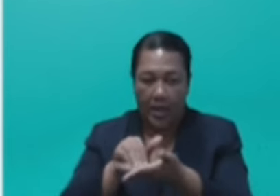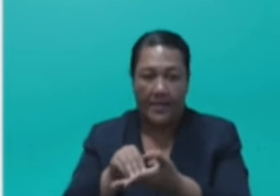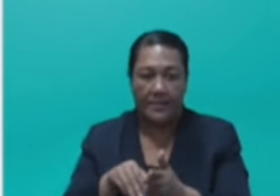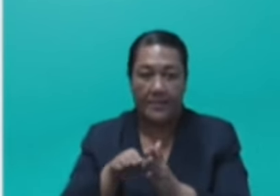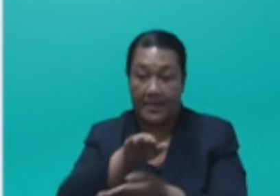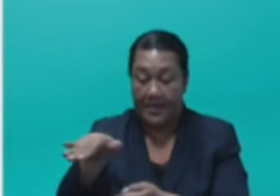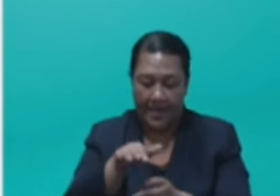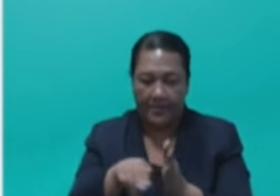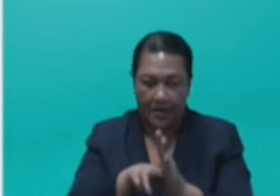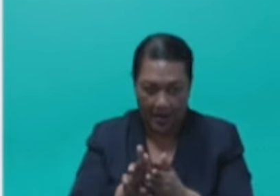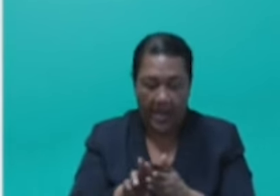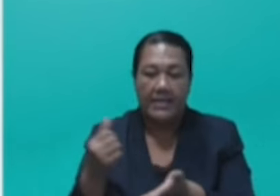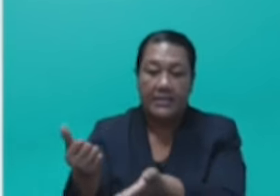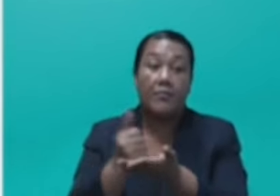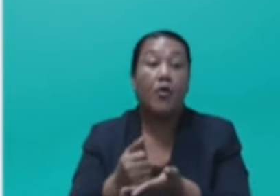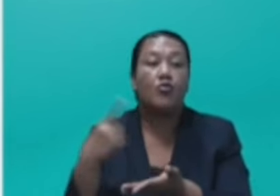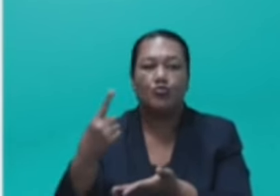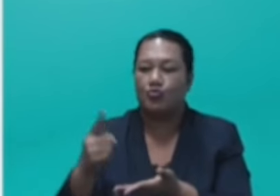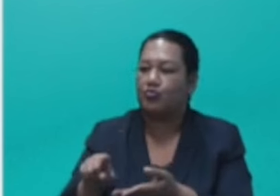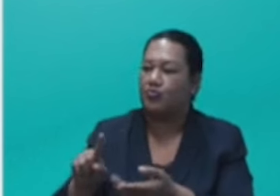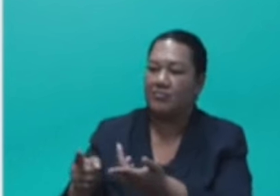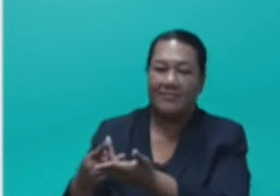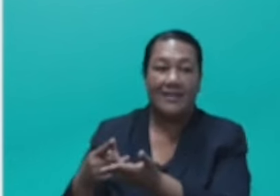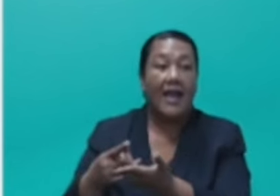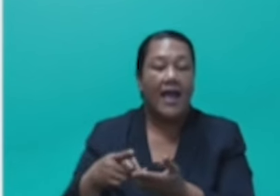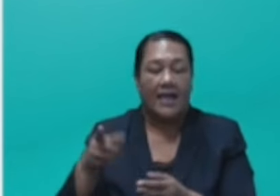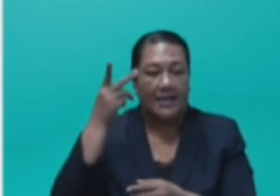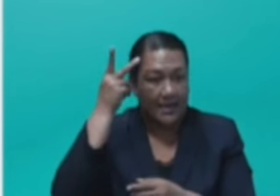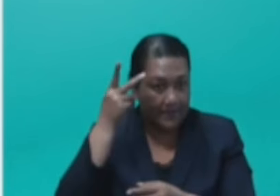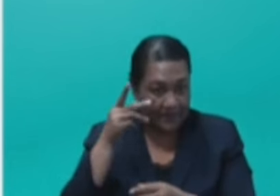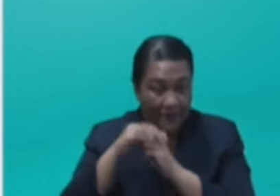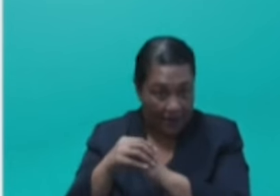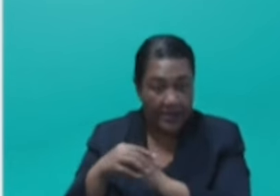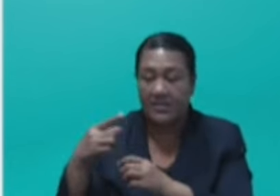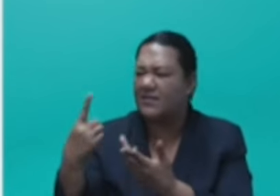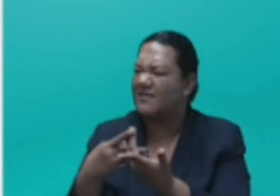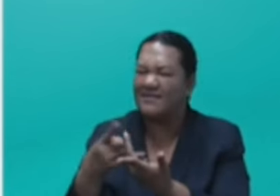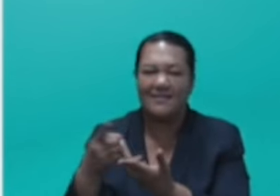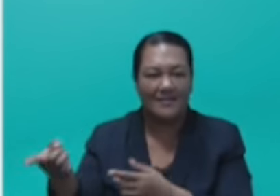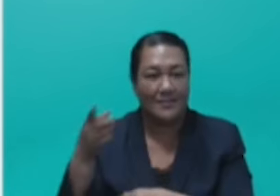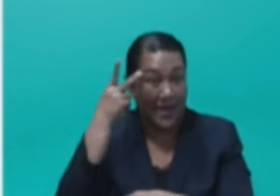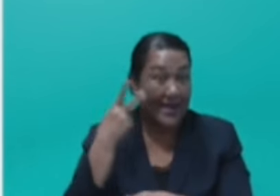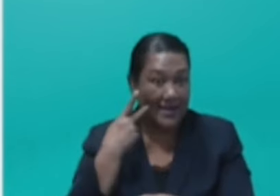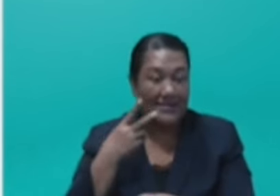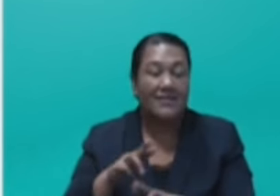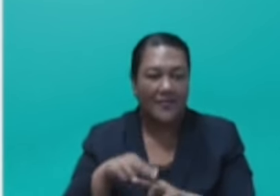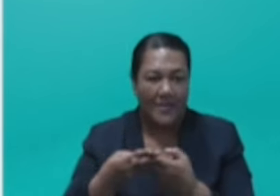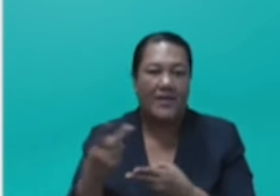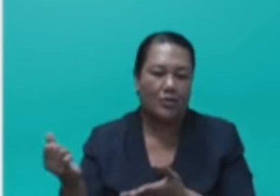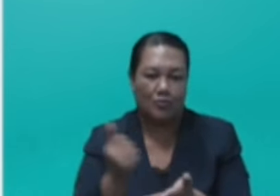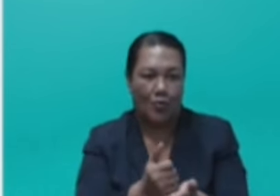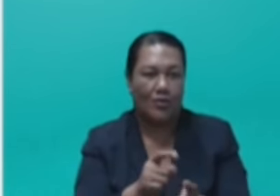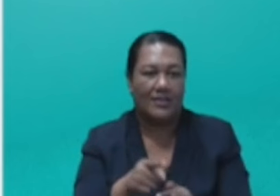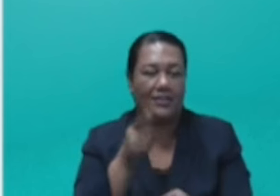parents, teachers and friends will provide to the students. The Police Drug Unit, now